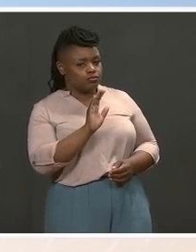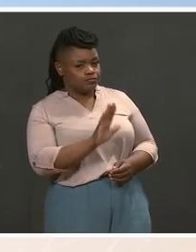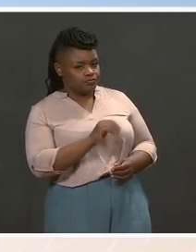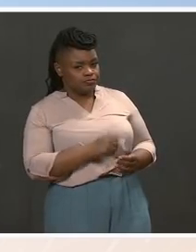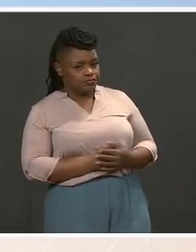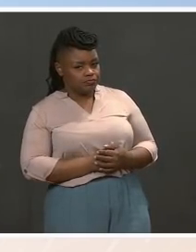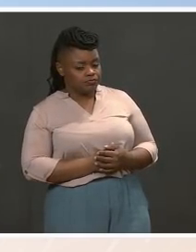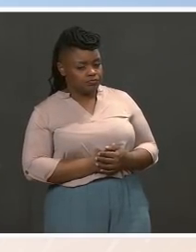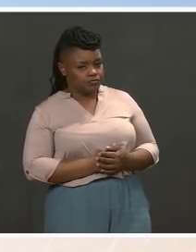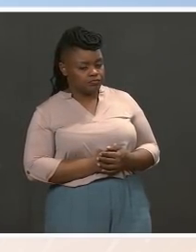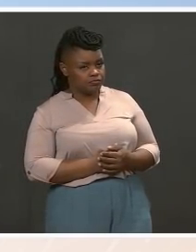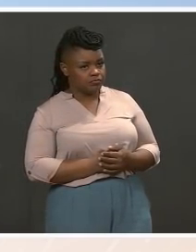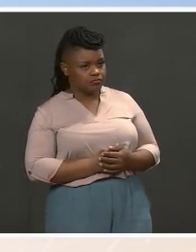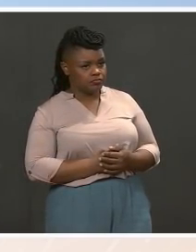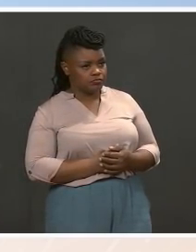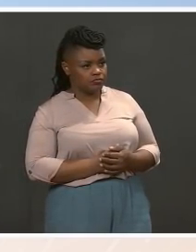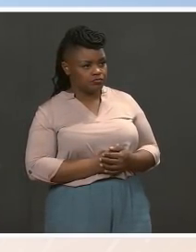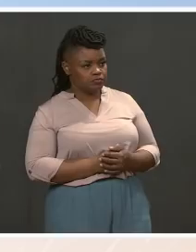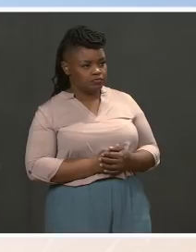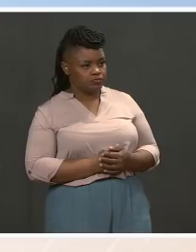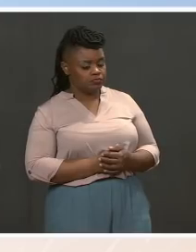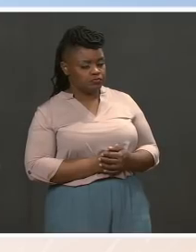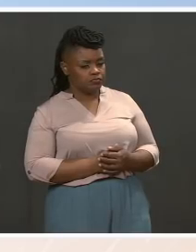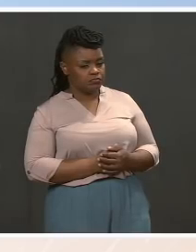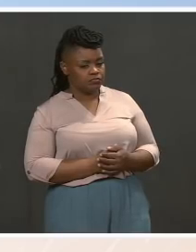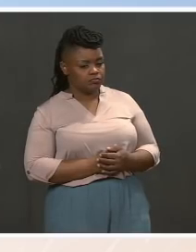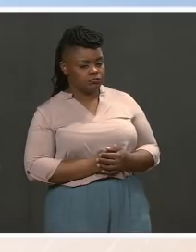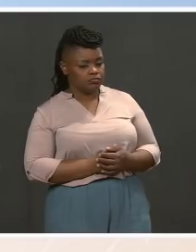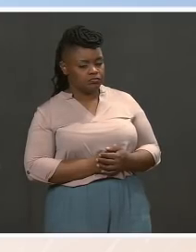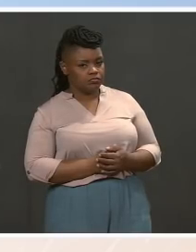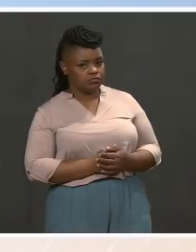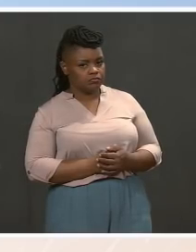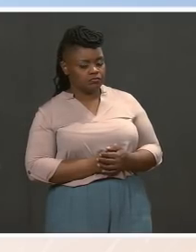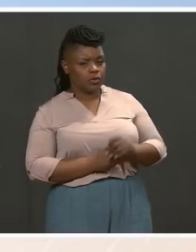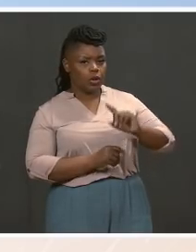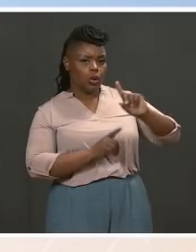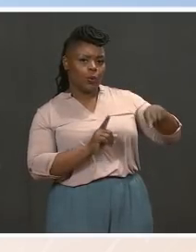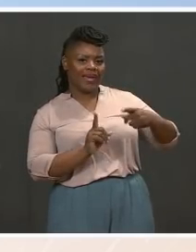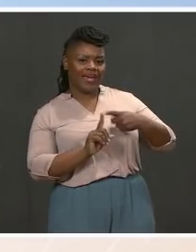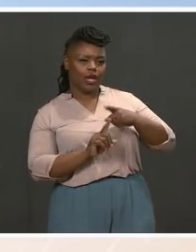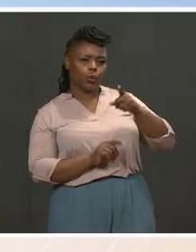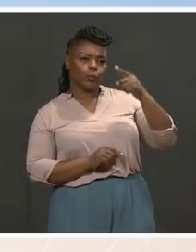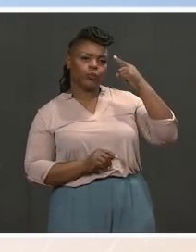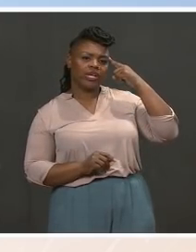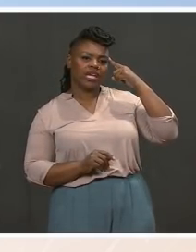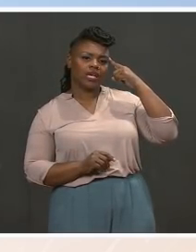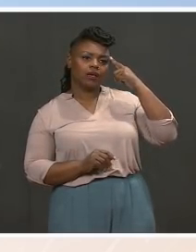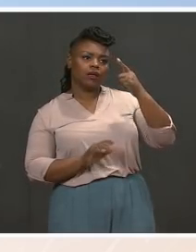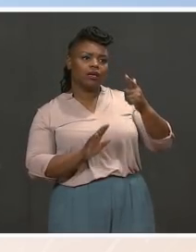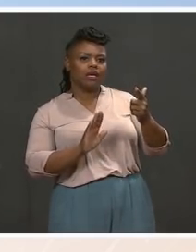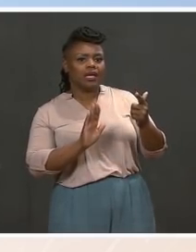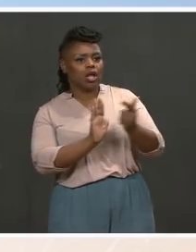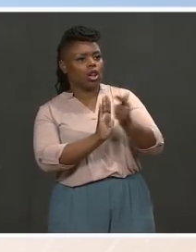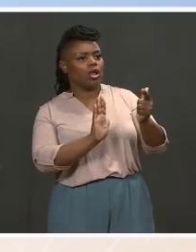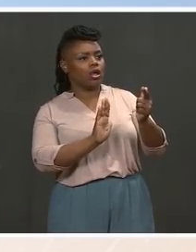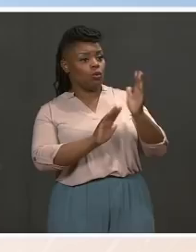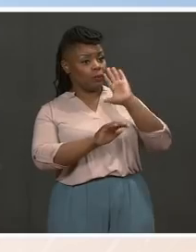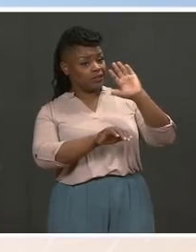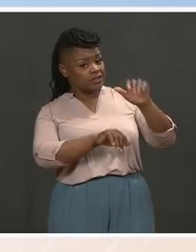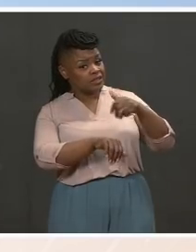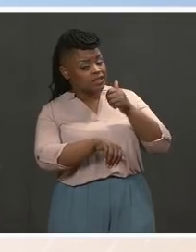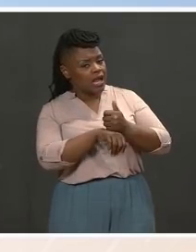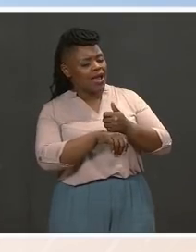that keeps coming up in the relationship with Germany. How soon do you think those sanctions will be implemented? And has the President